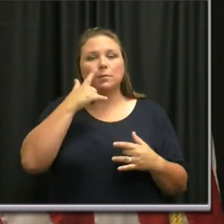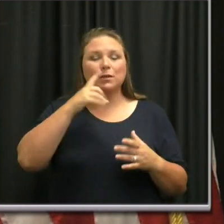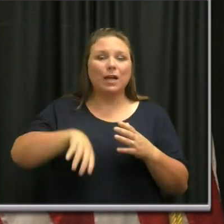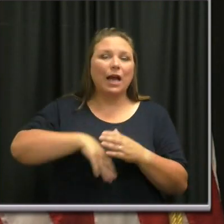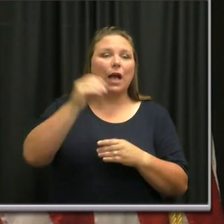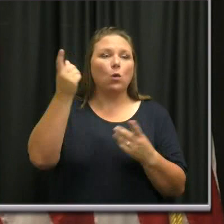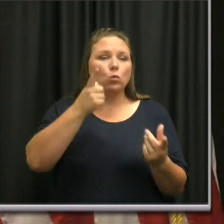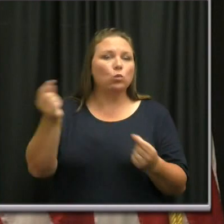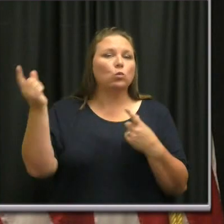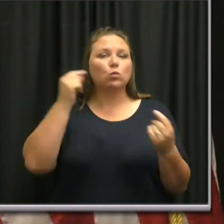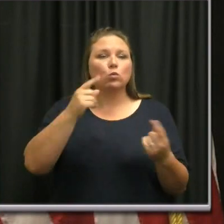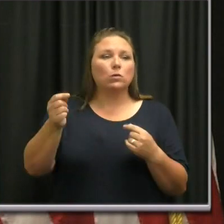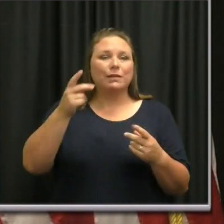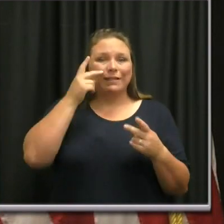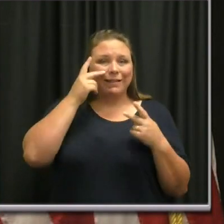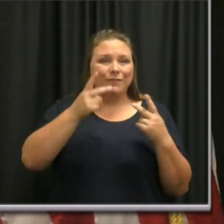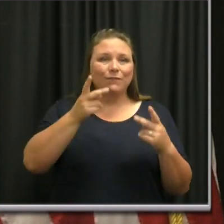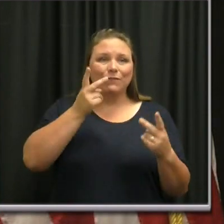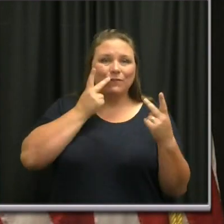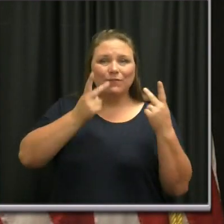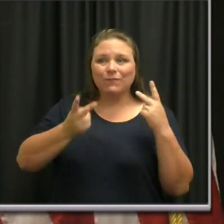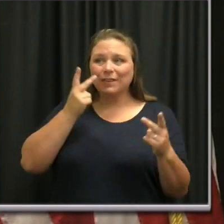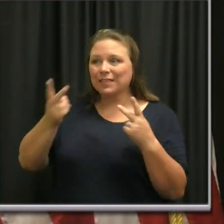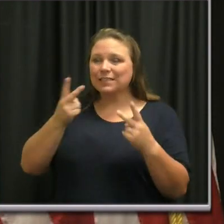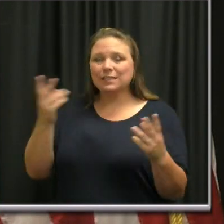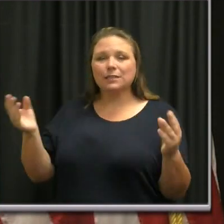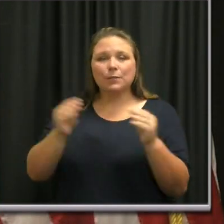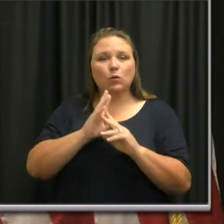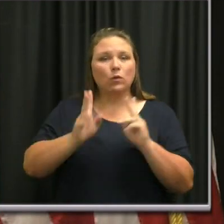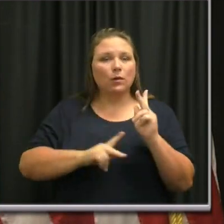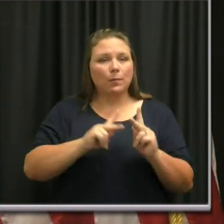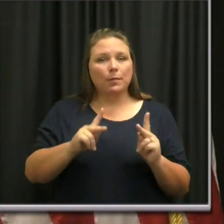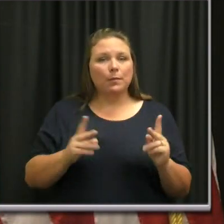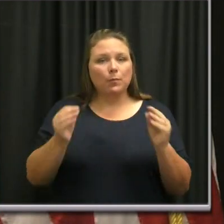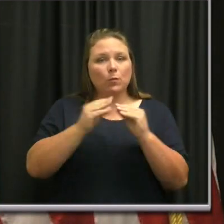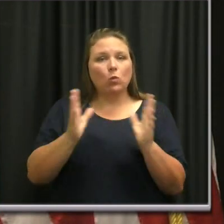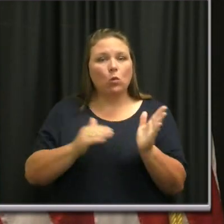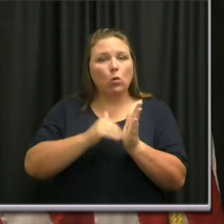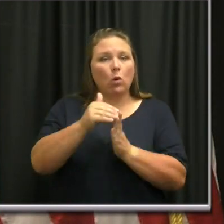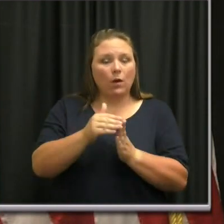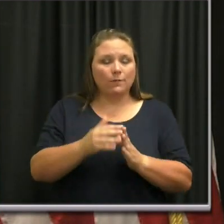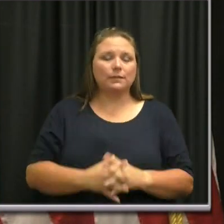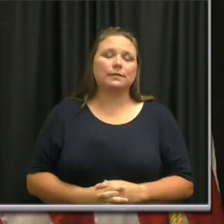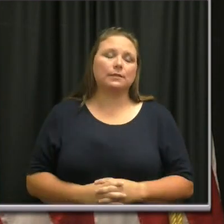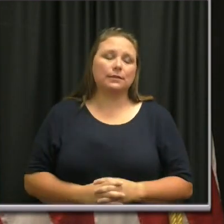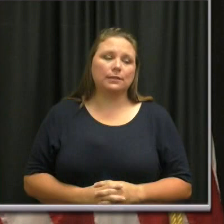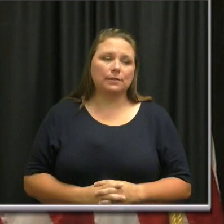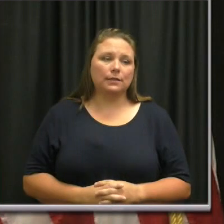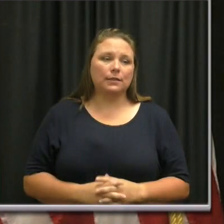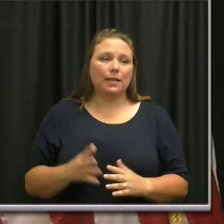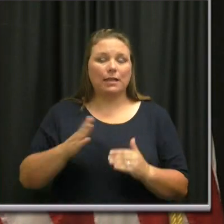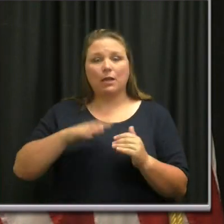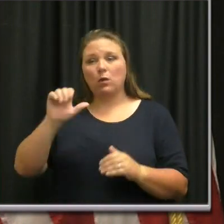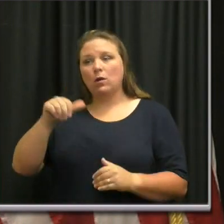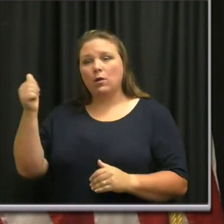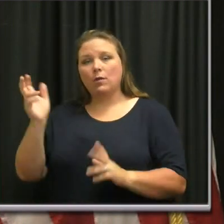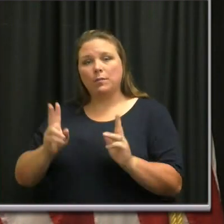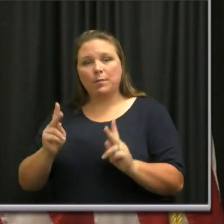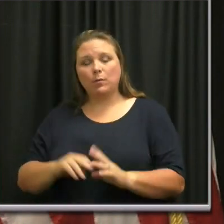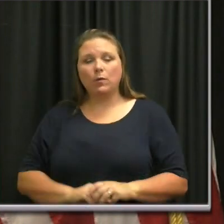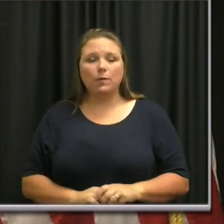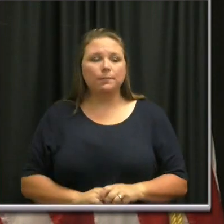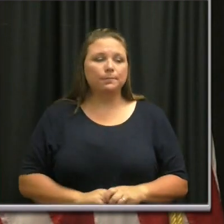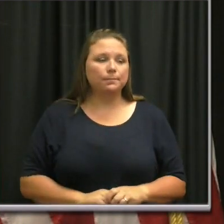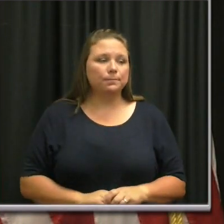out and they're mobile and they do see more people often in a day have the ability to see more people than maybe older people do. So the,